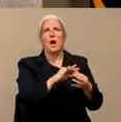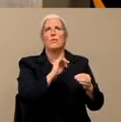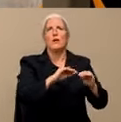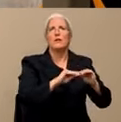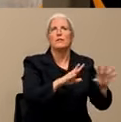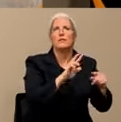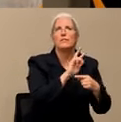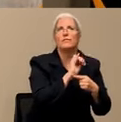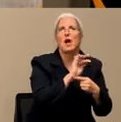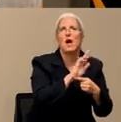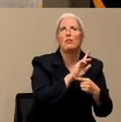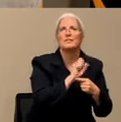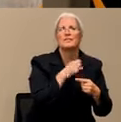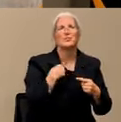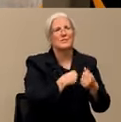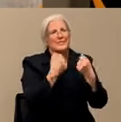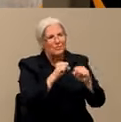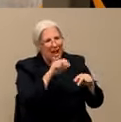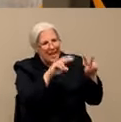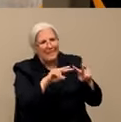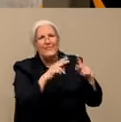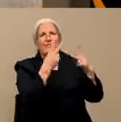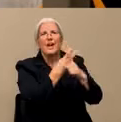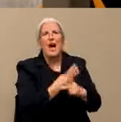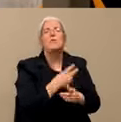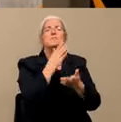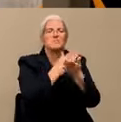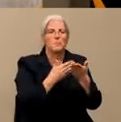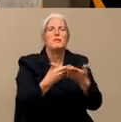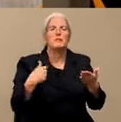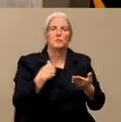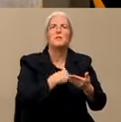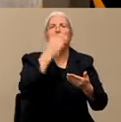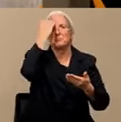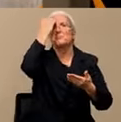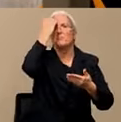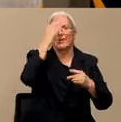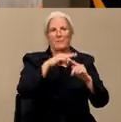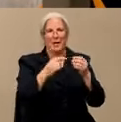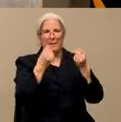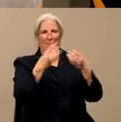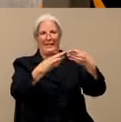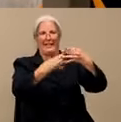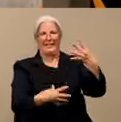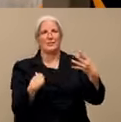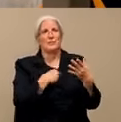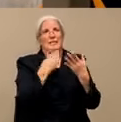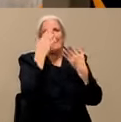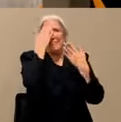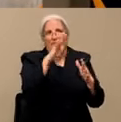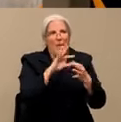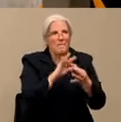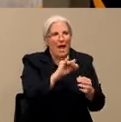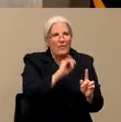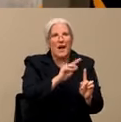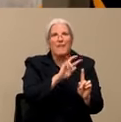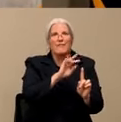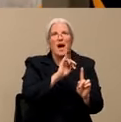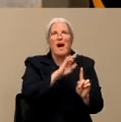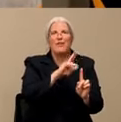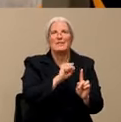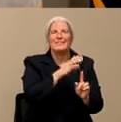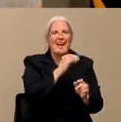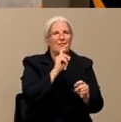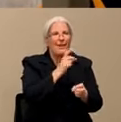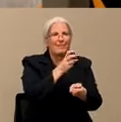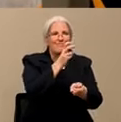There's things we know, things we don't know, but it's very early on in trying to define this disease. What are some of the things that we do